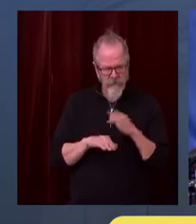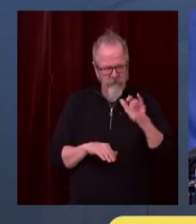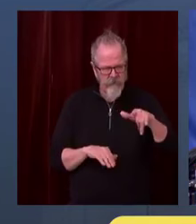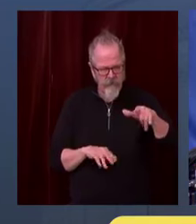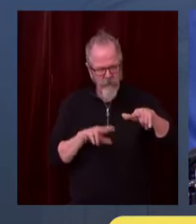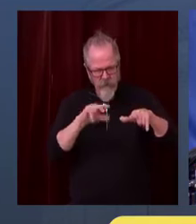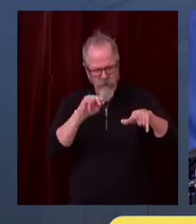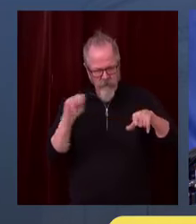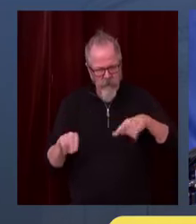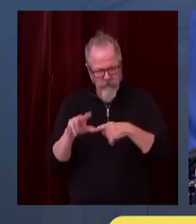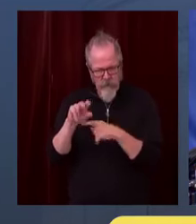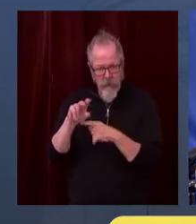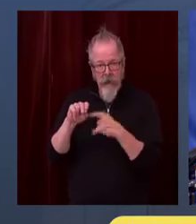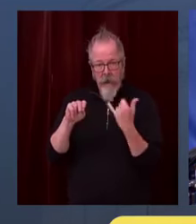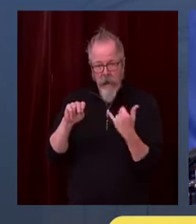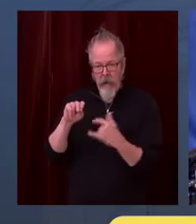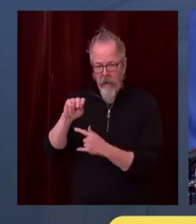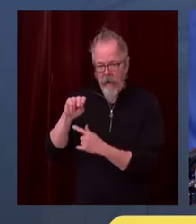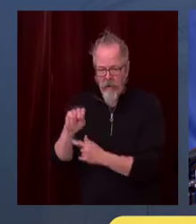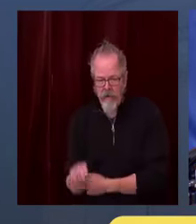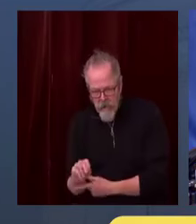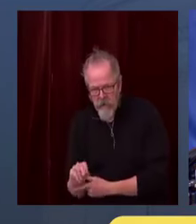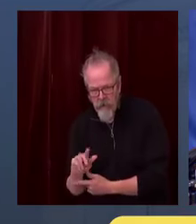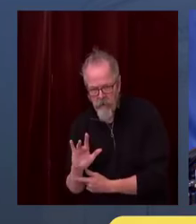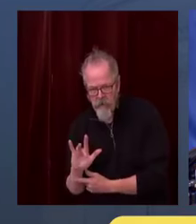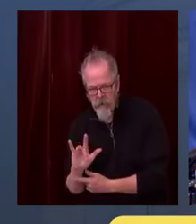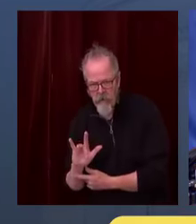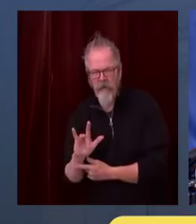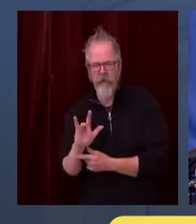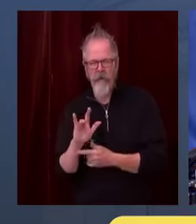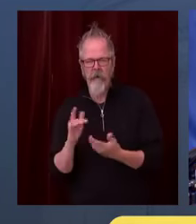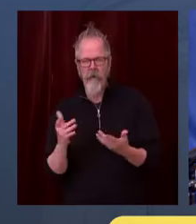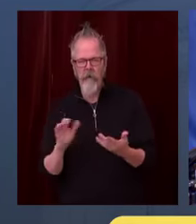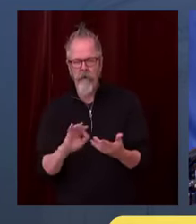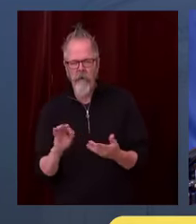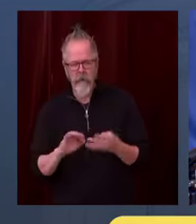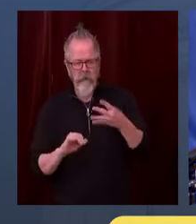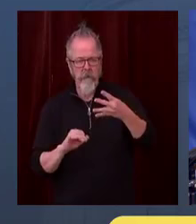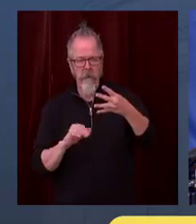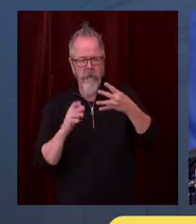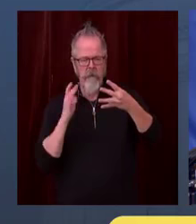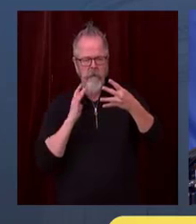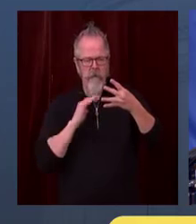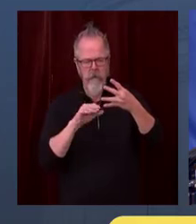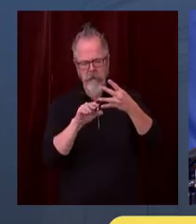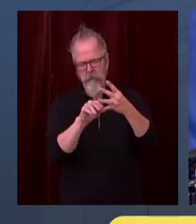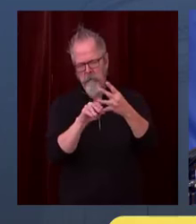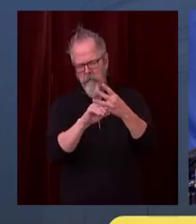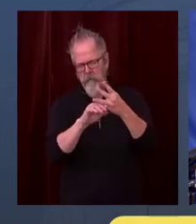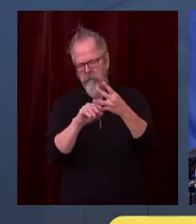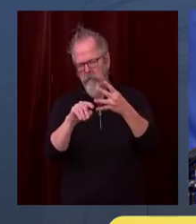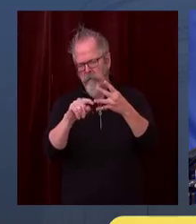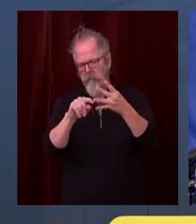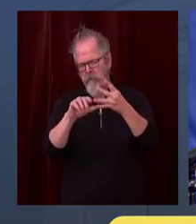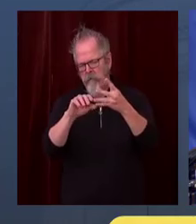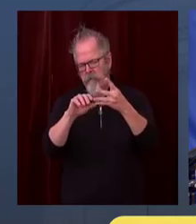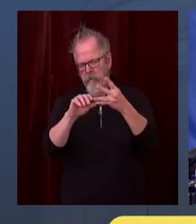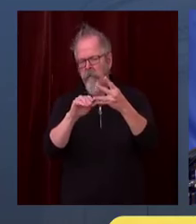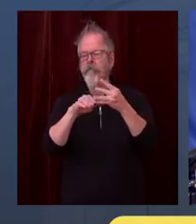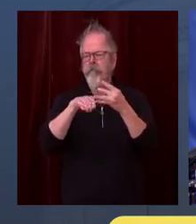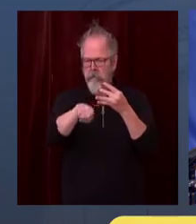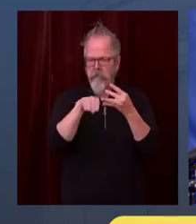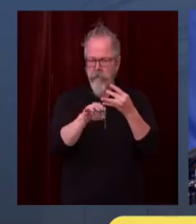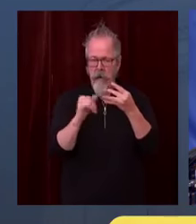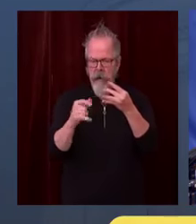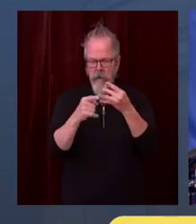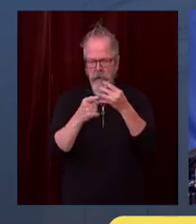equity across multiple endeavors and industries to have this 25% capacity. The reason